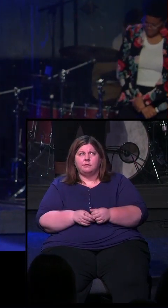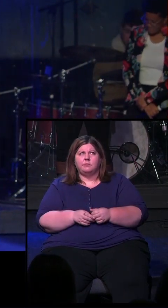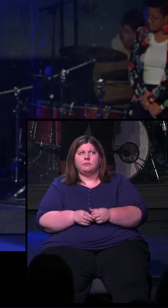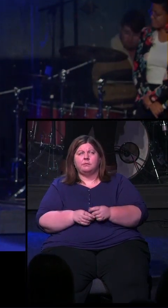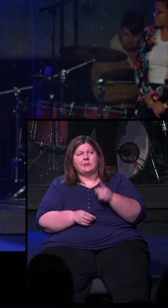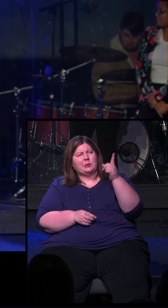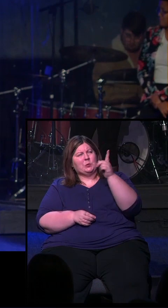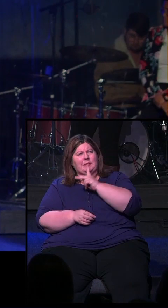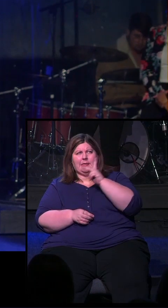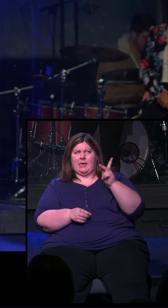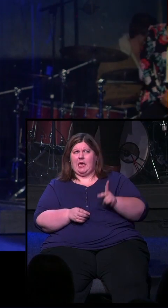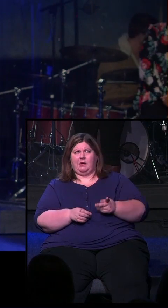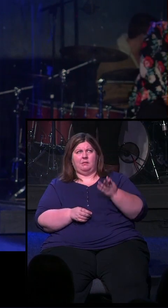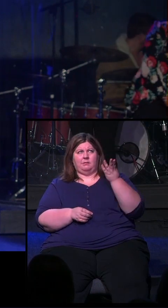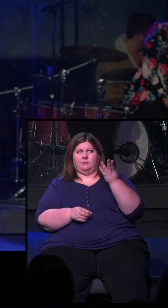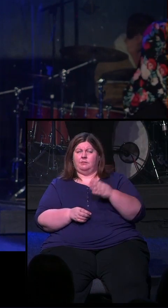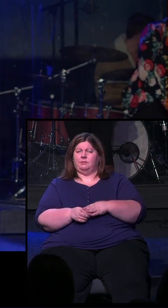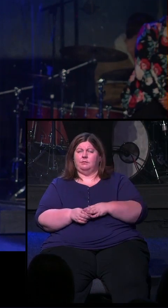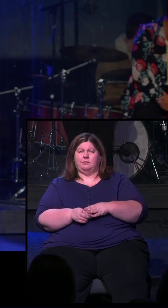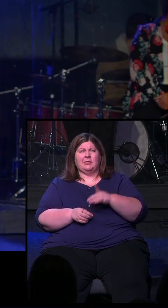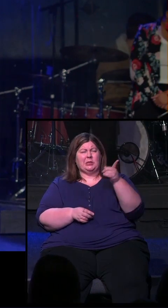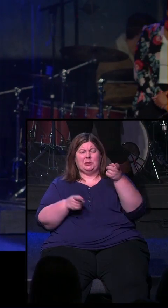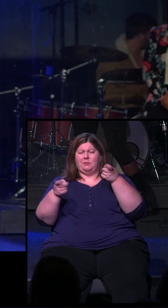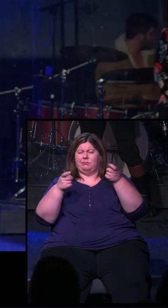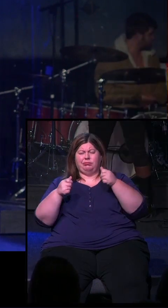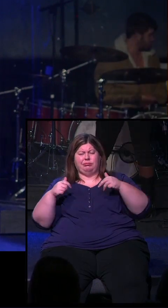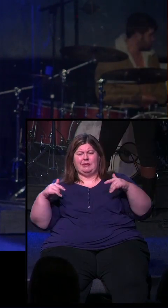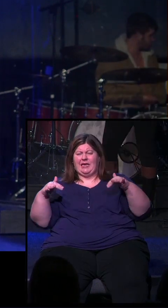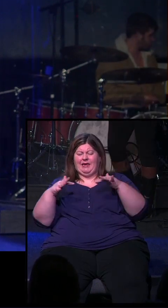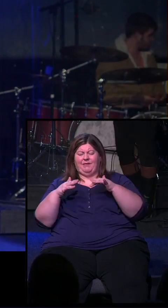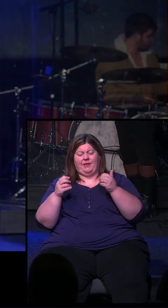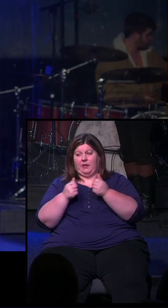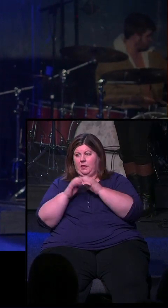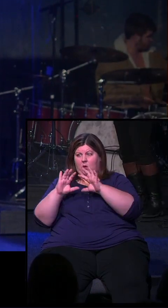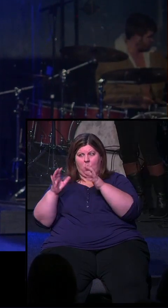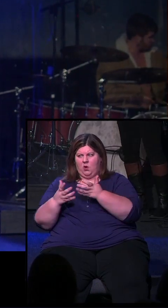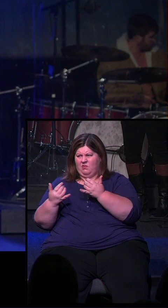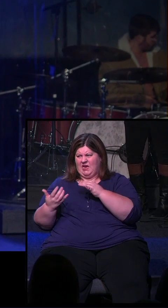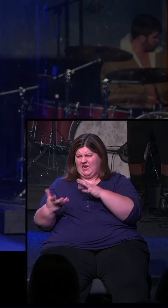You are king. You're over everything. Everything that's going on in our world right now.